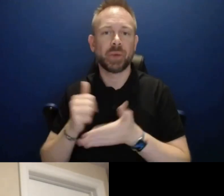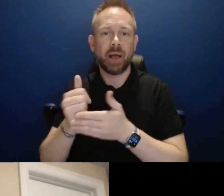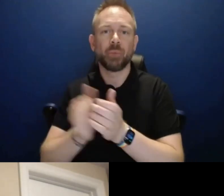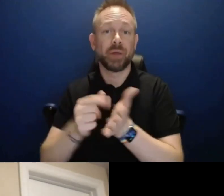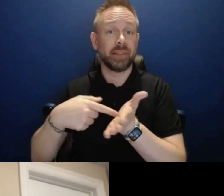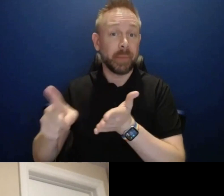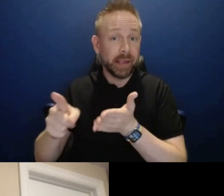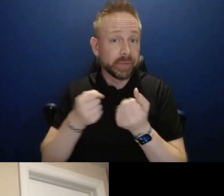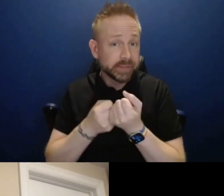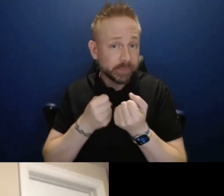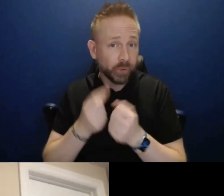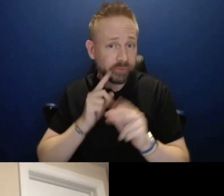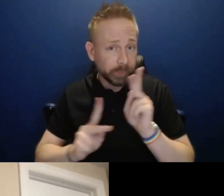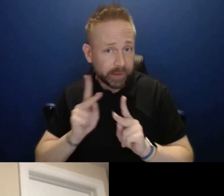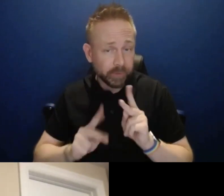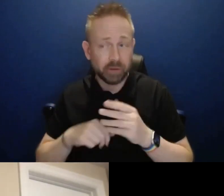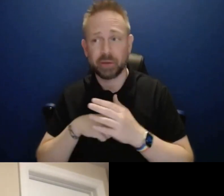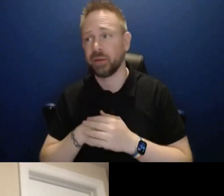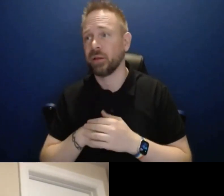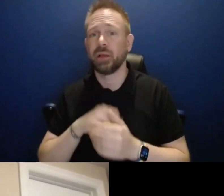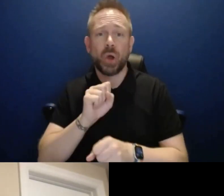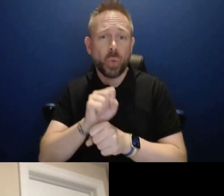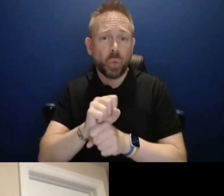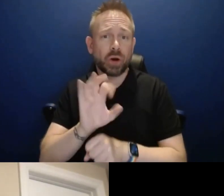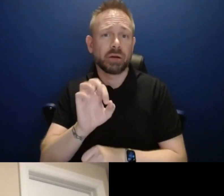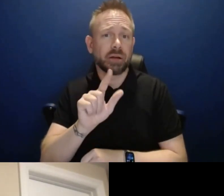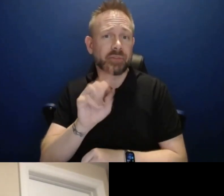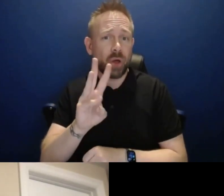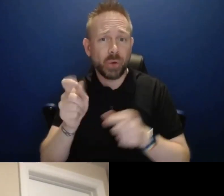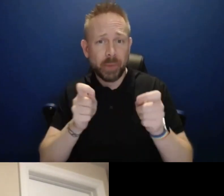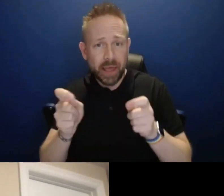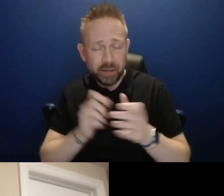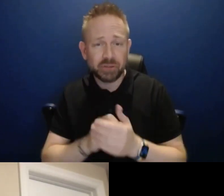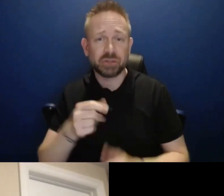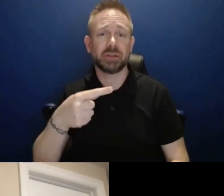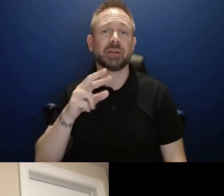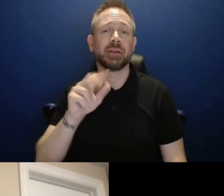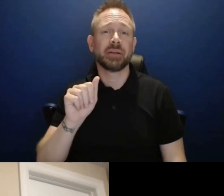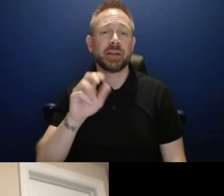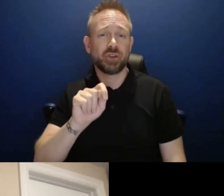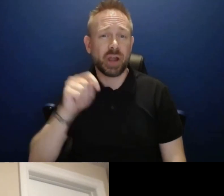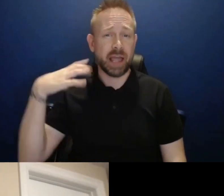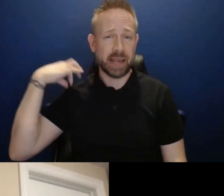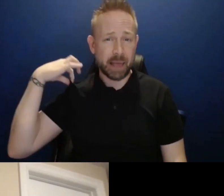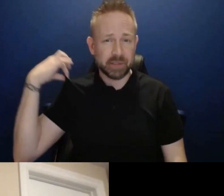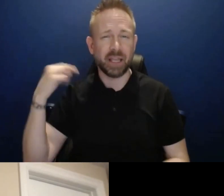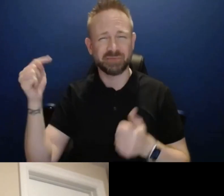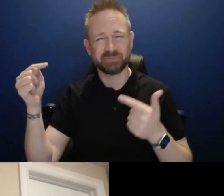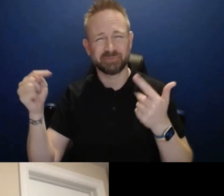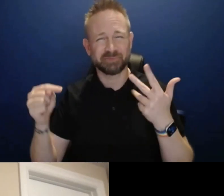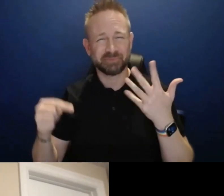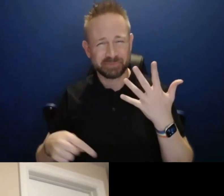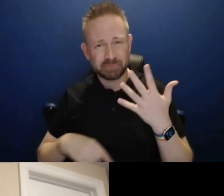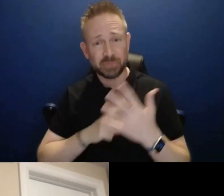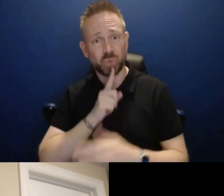and we do things like workflow management support for and grant applications and things like that. These can definitely be valuable